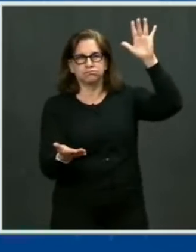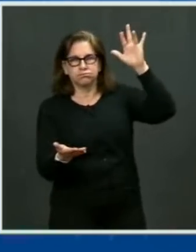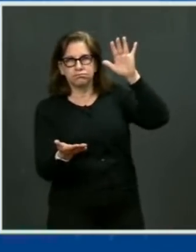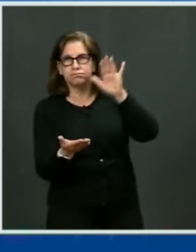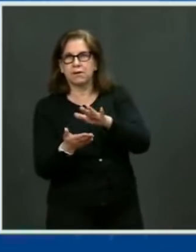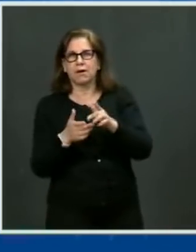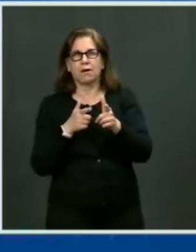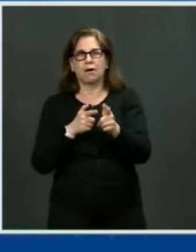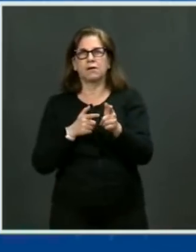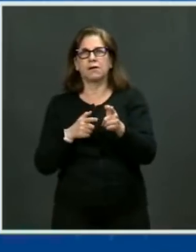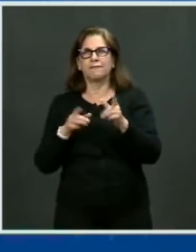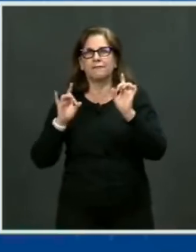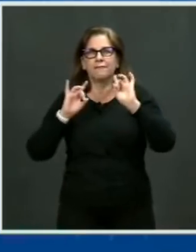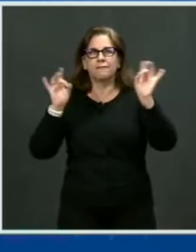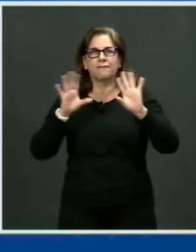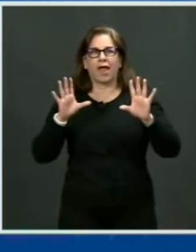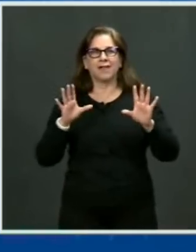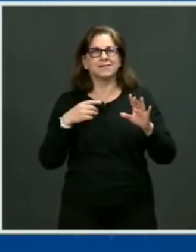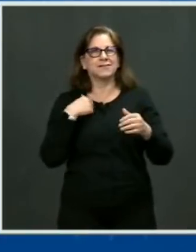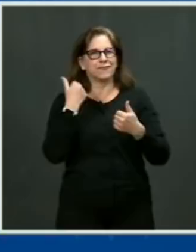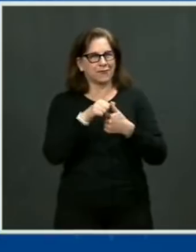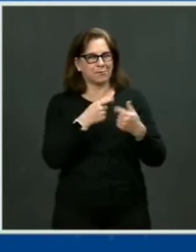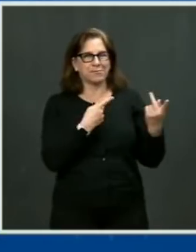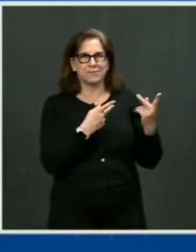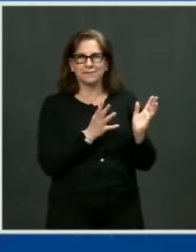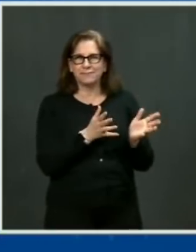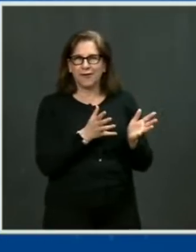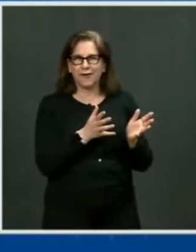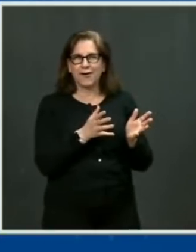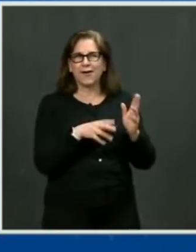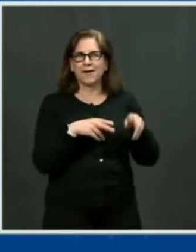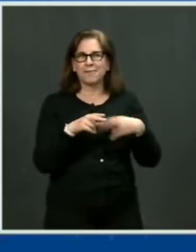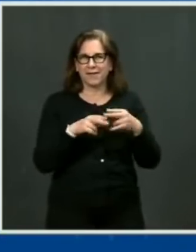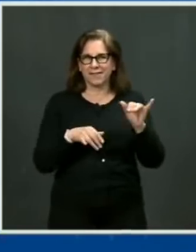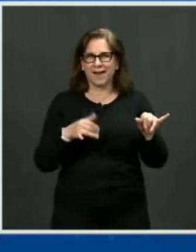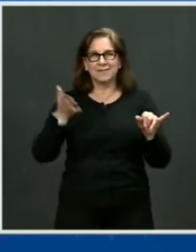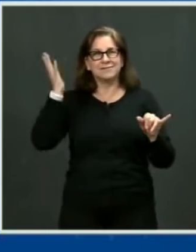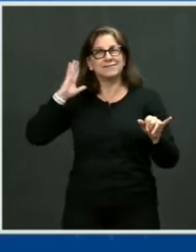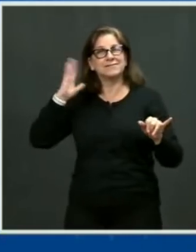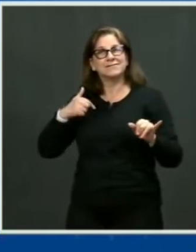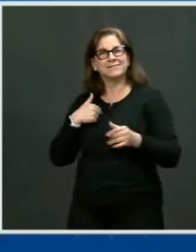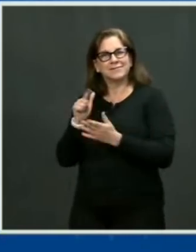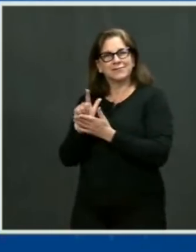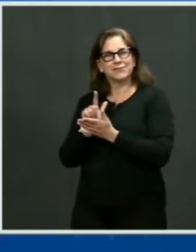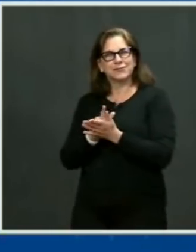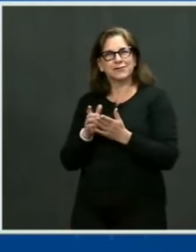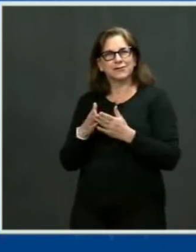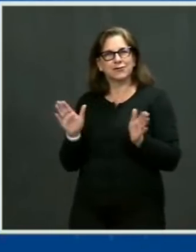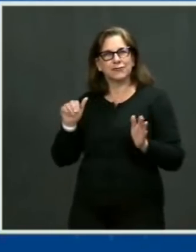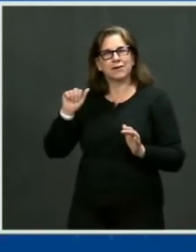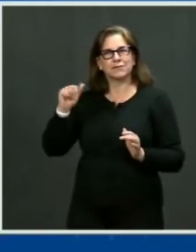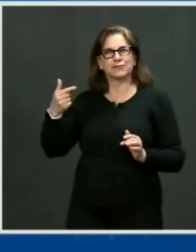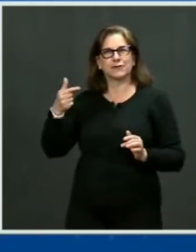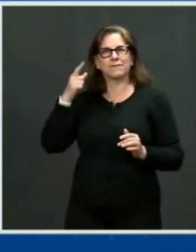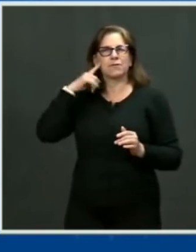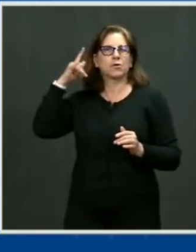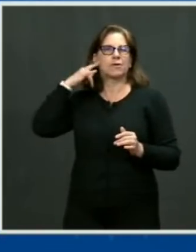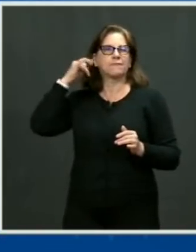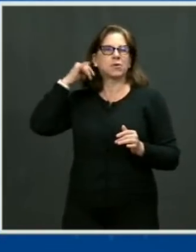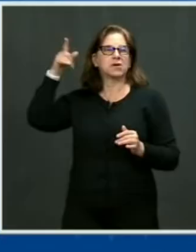talked back then about his work because I was attorney general at the time of California. And his work